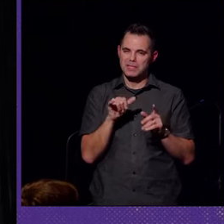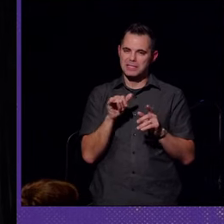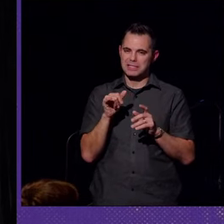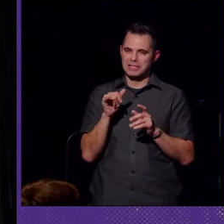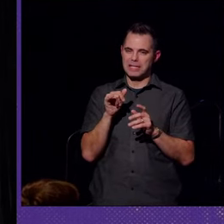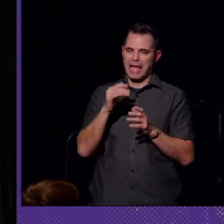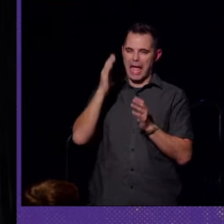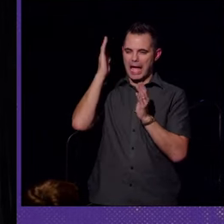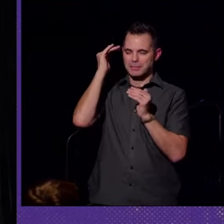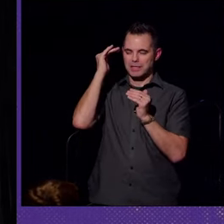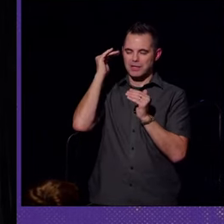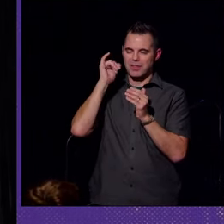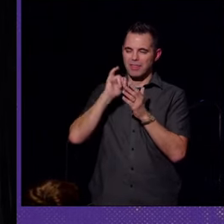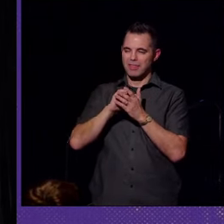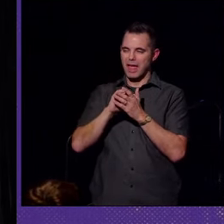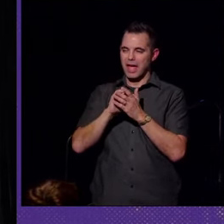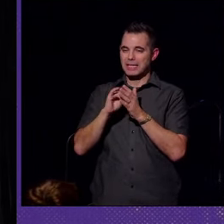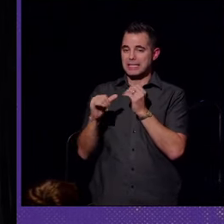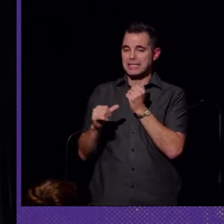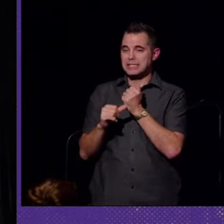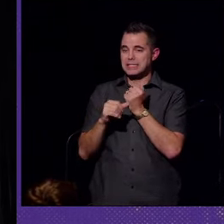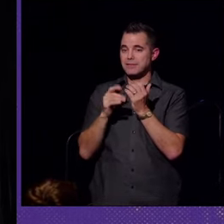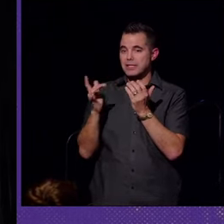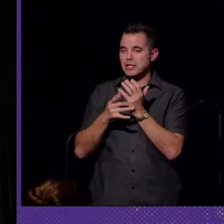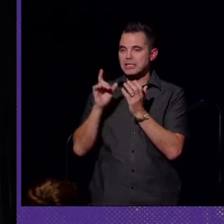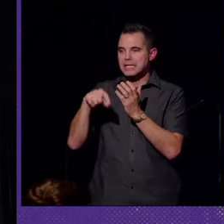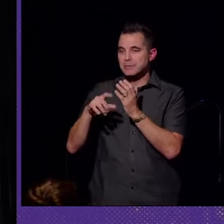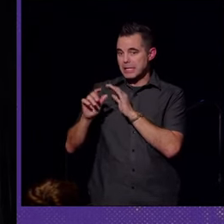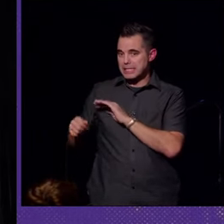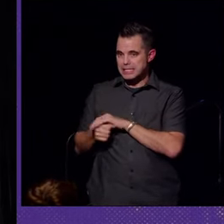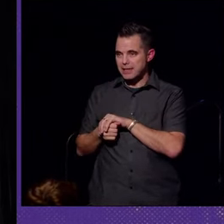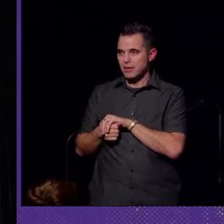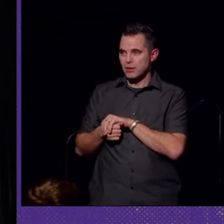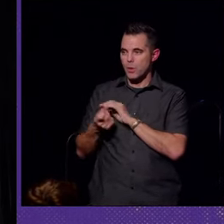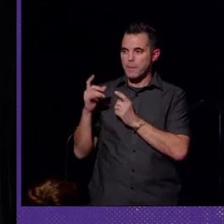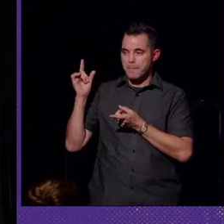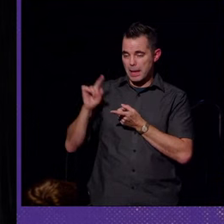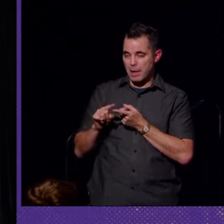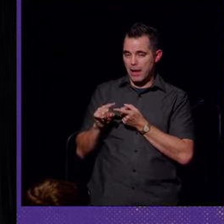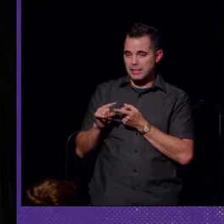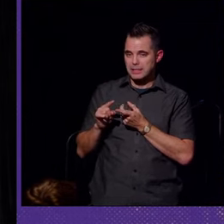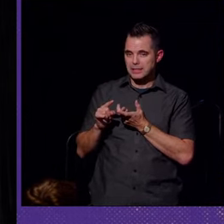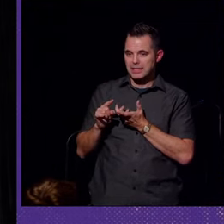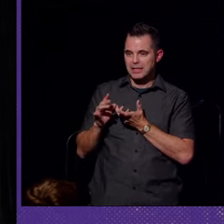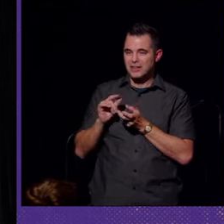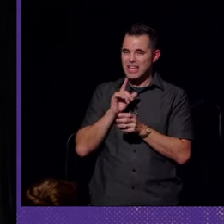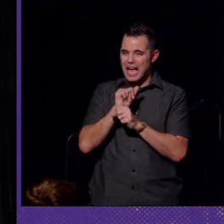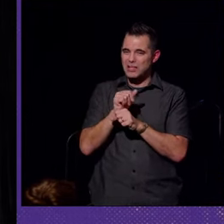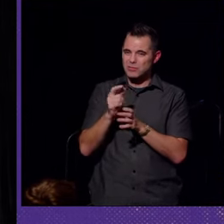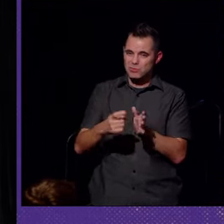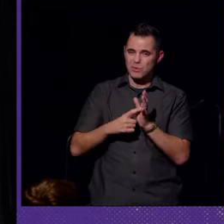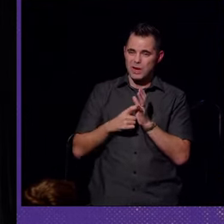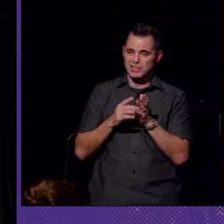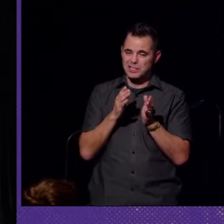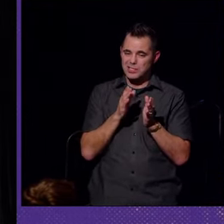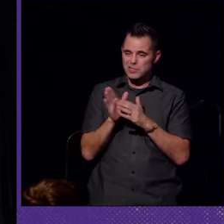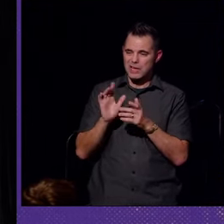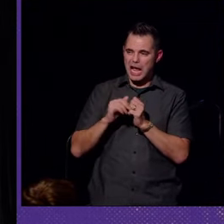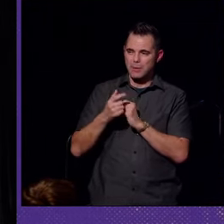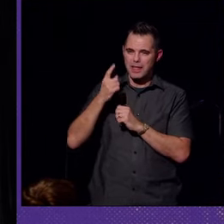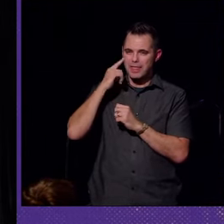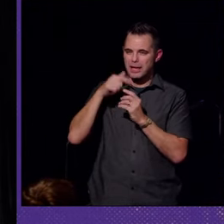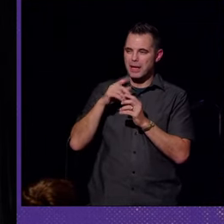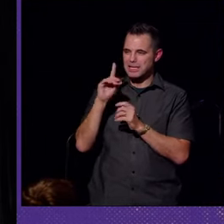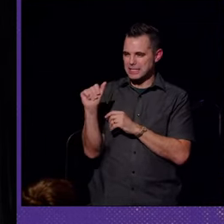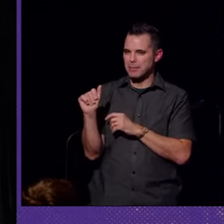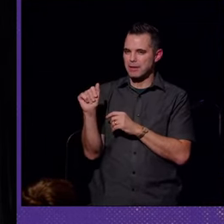expectation that assistive technology needs to be concealed or minimized, this actually requires a shift in how we think